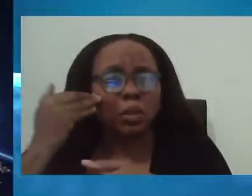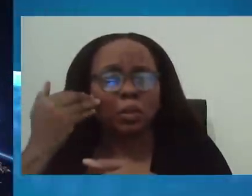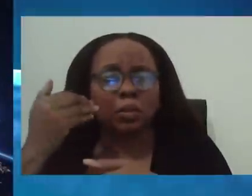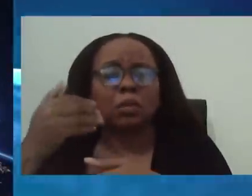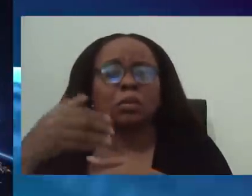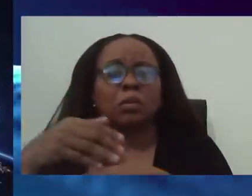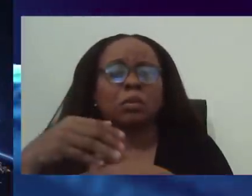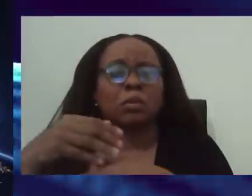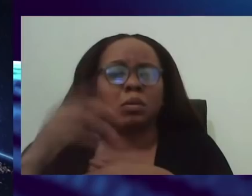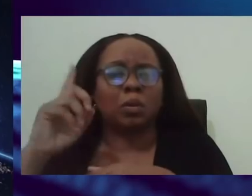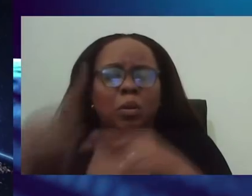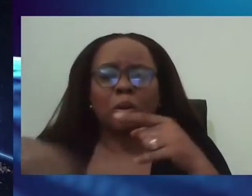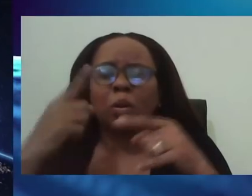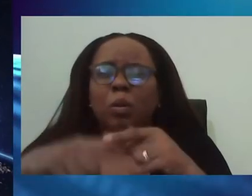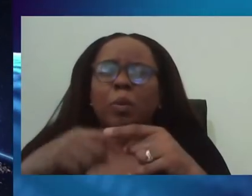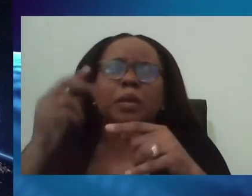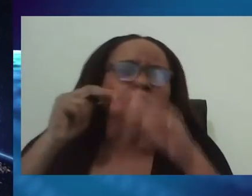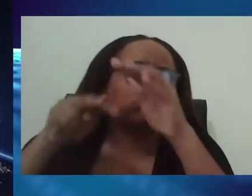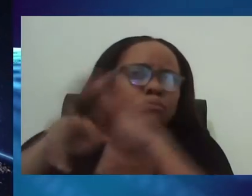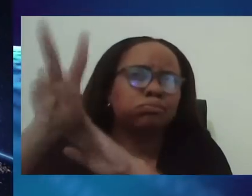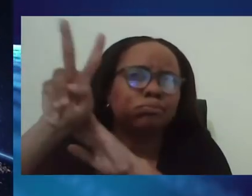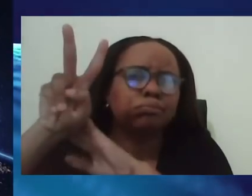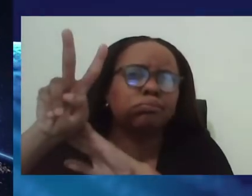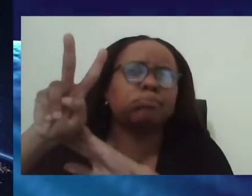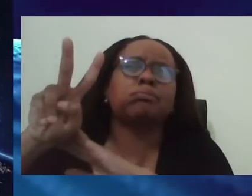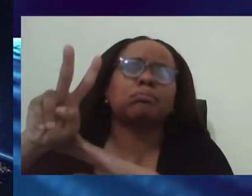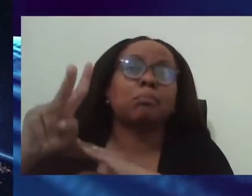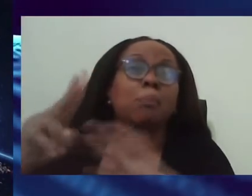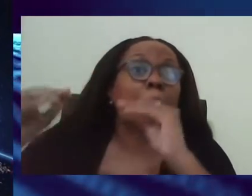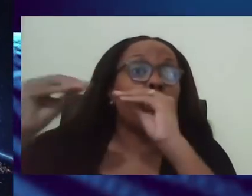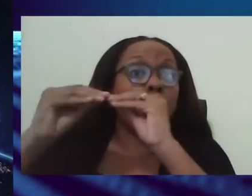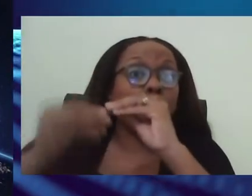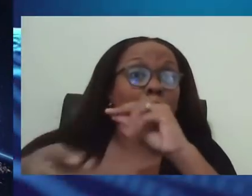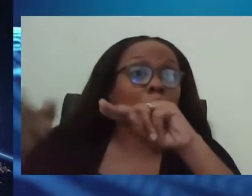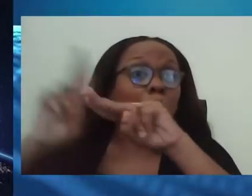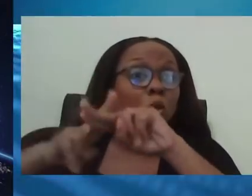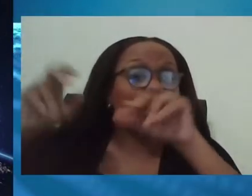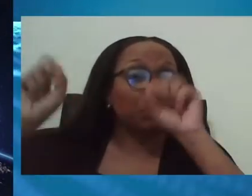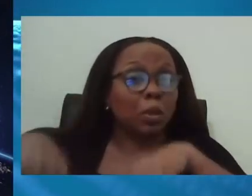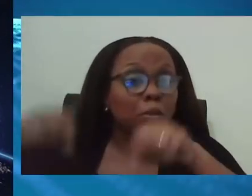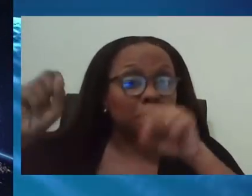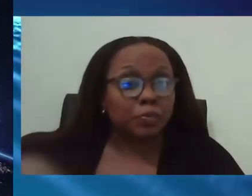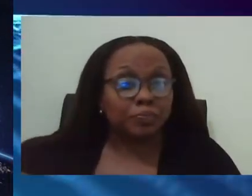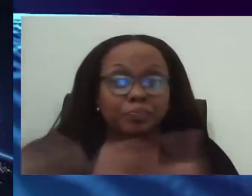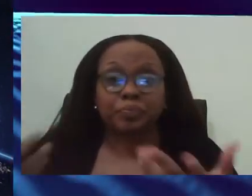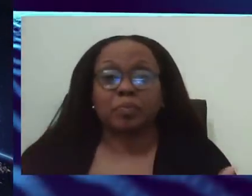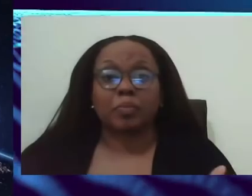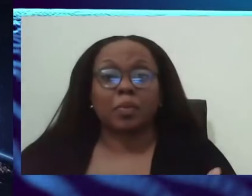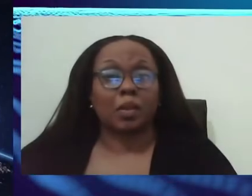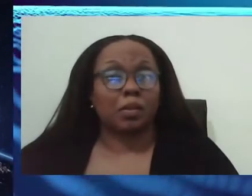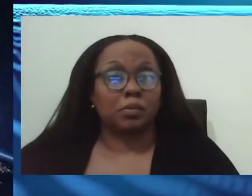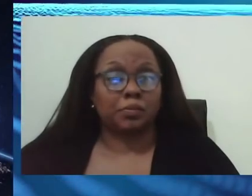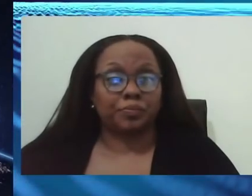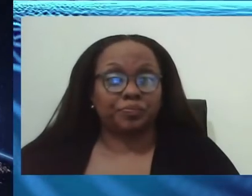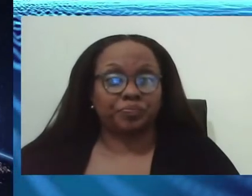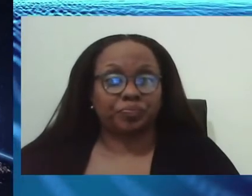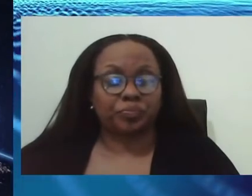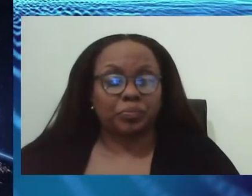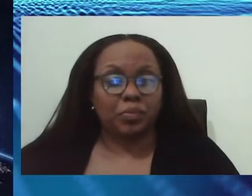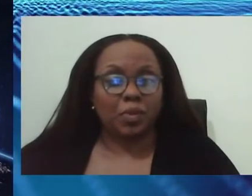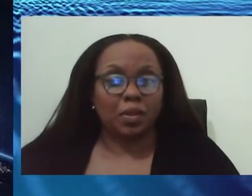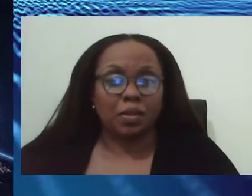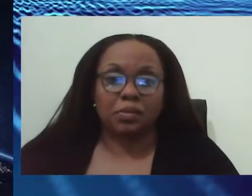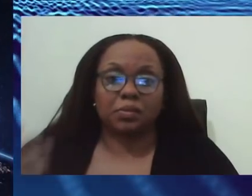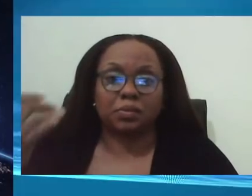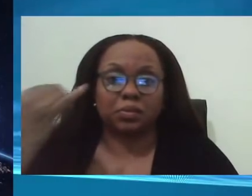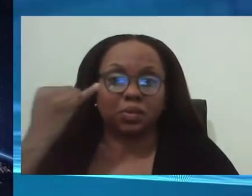given the projections that we are seeing. And if we continue to not do, I mean, just the basics, you know,